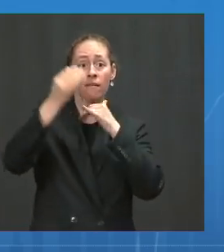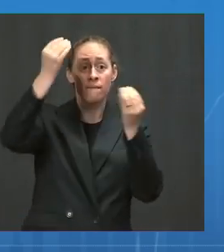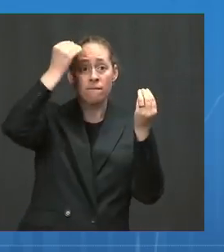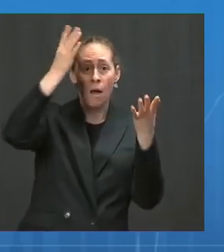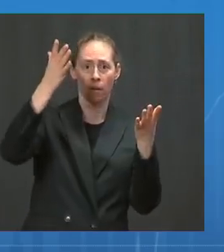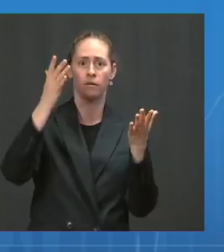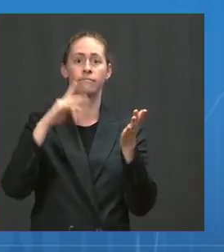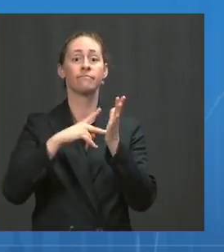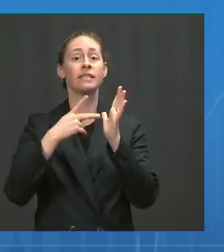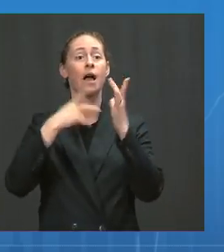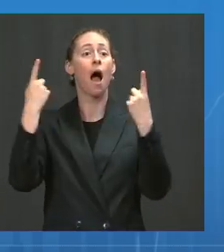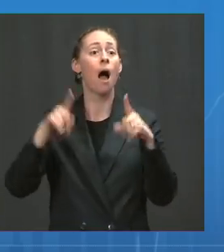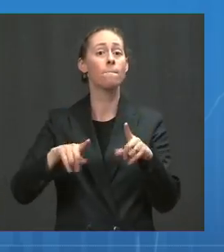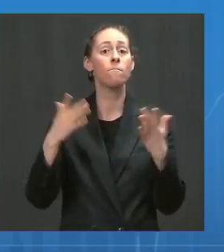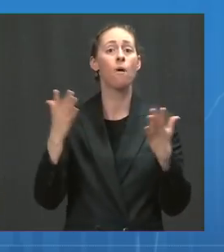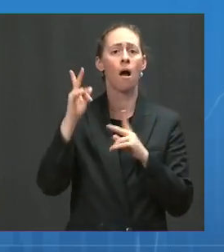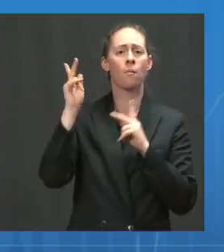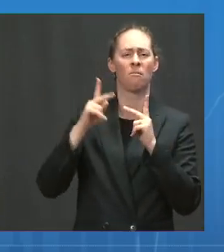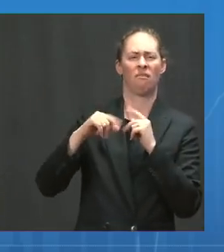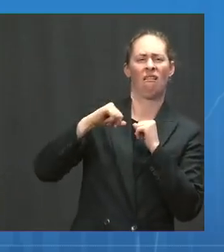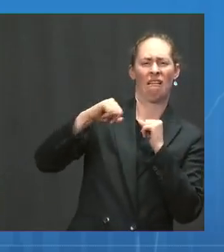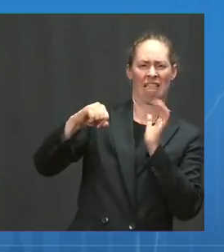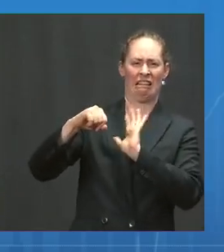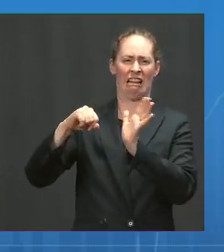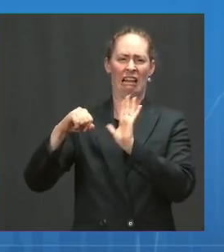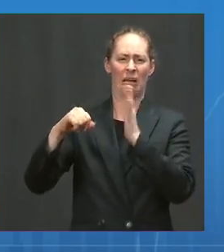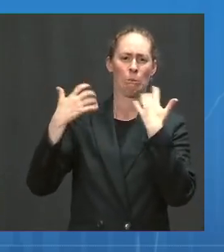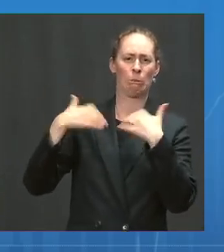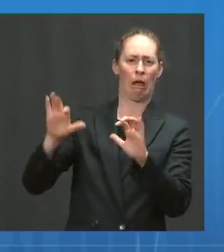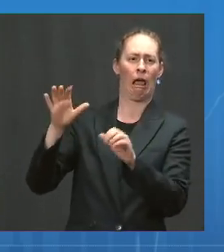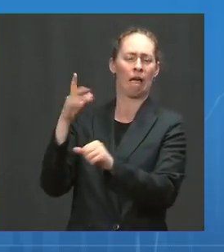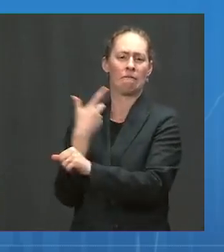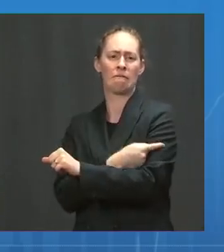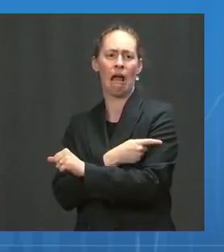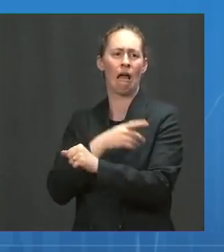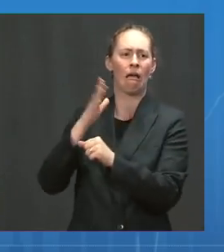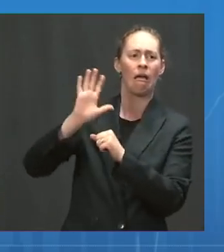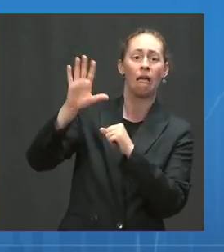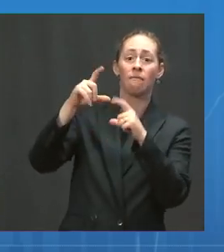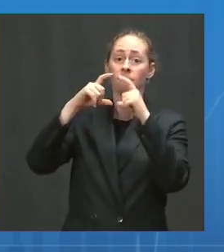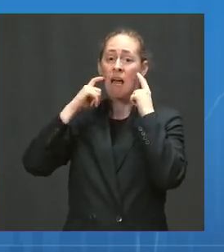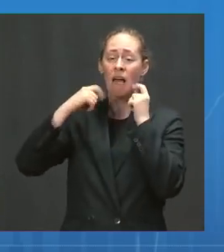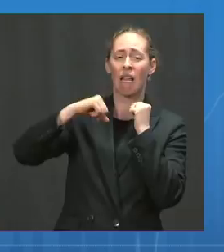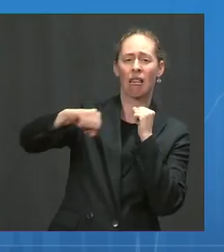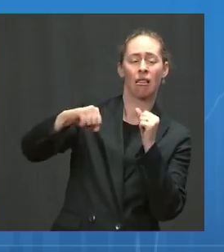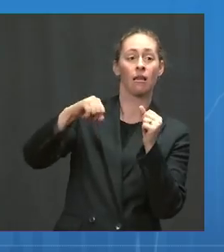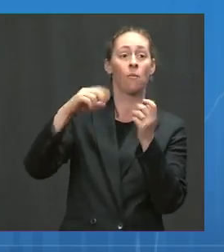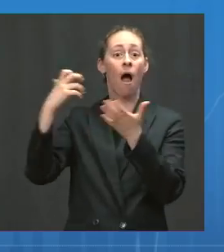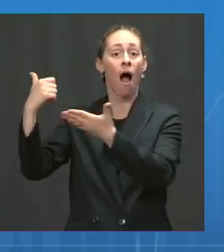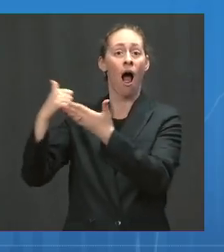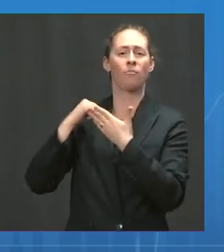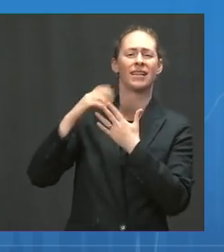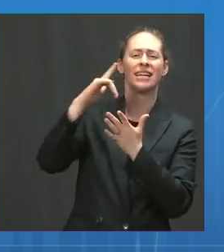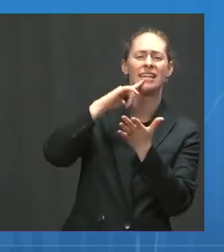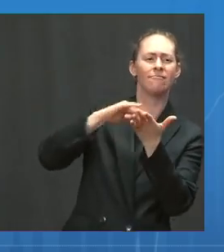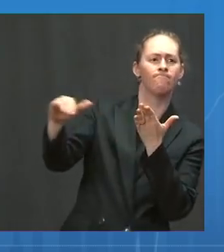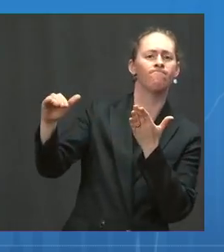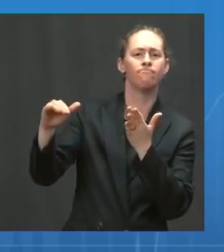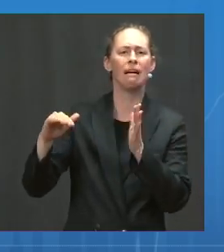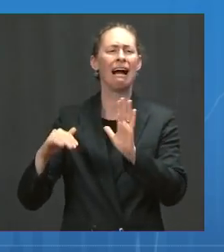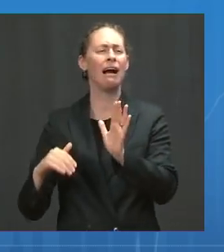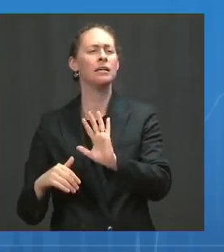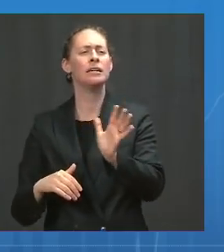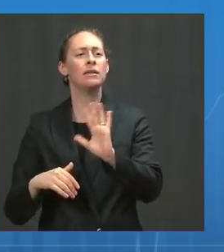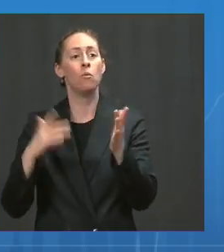masks in high-risk settings, to turn down proven treatments, in some cases to turn to unproven treatments, and to